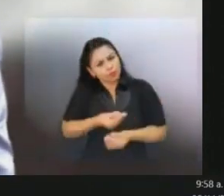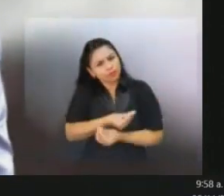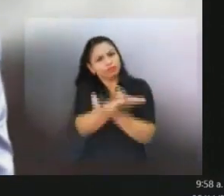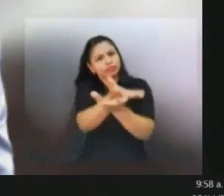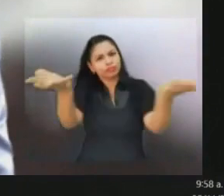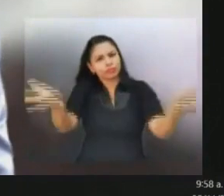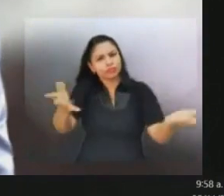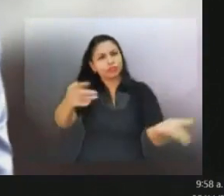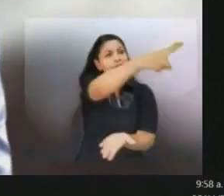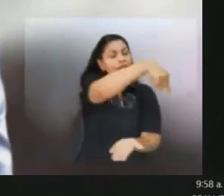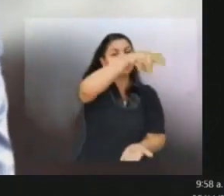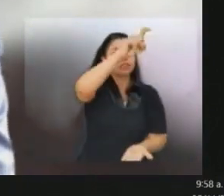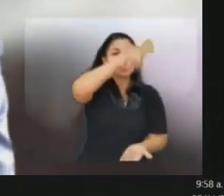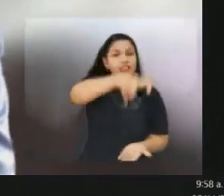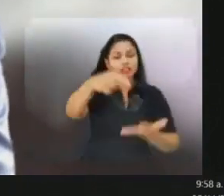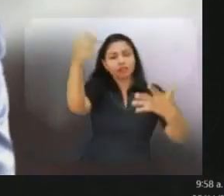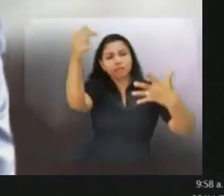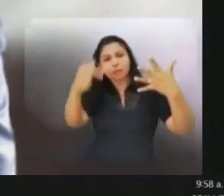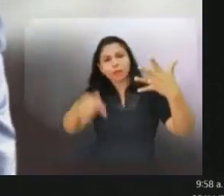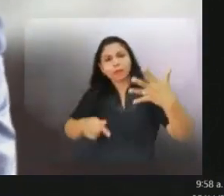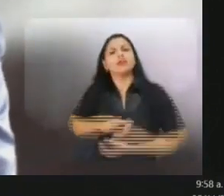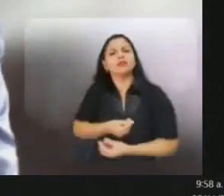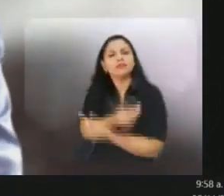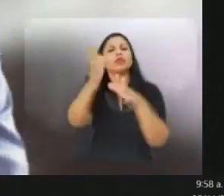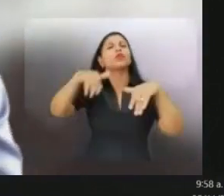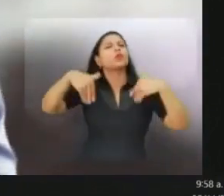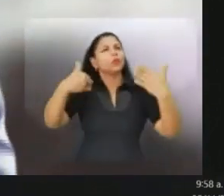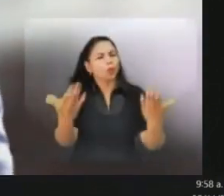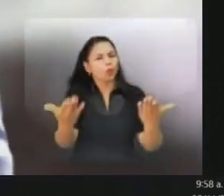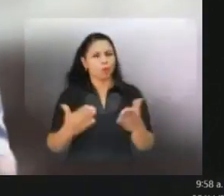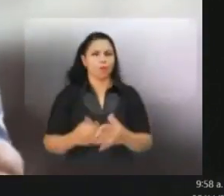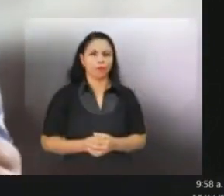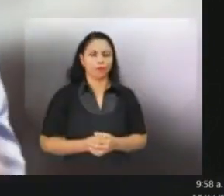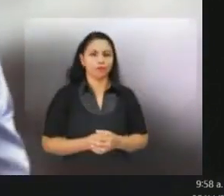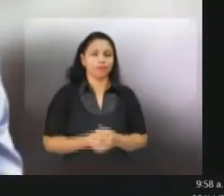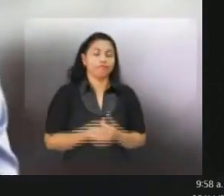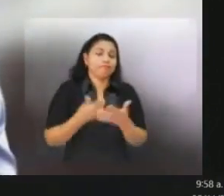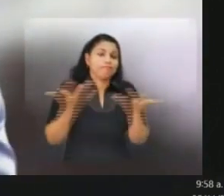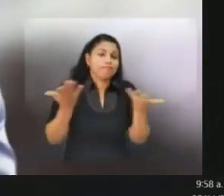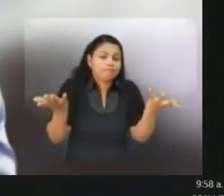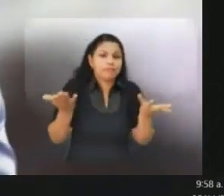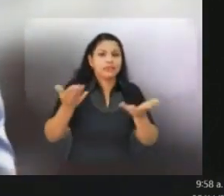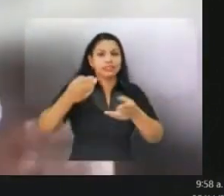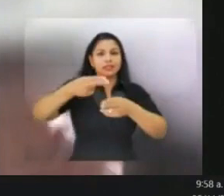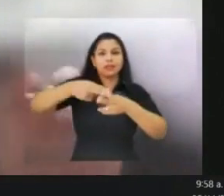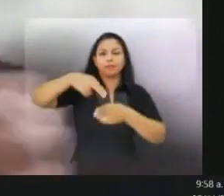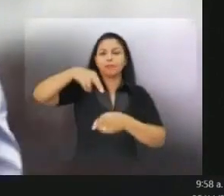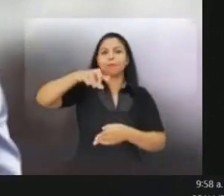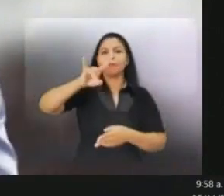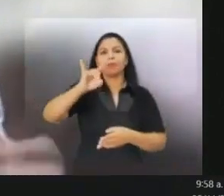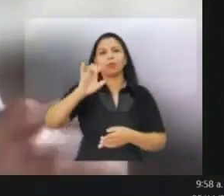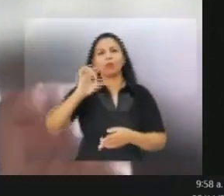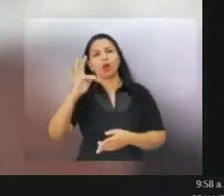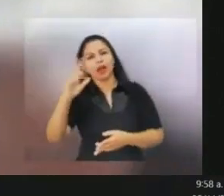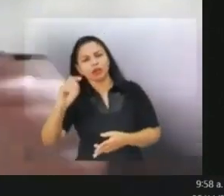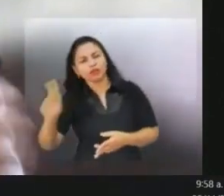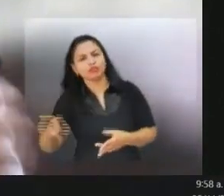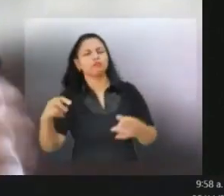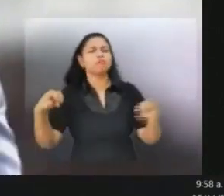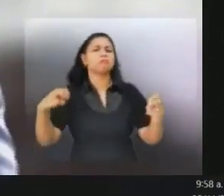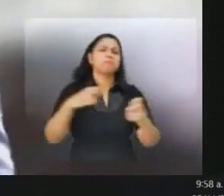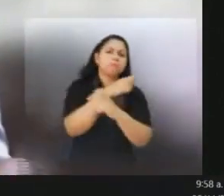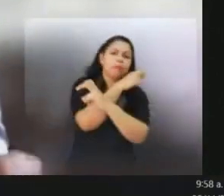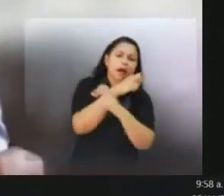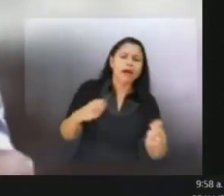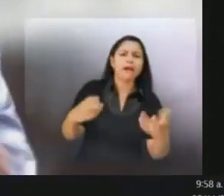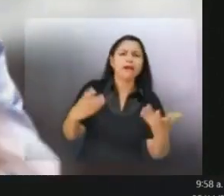satisfy demand by private networks, ports, industrial parts, mining industry,